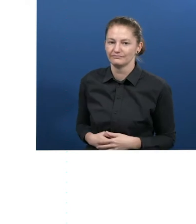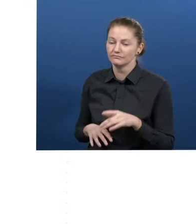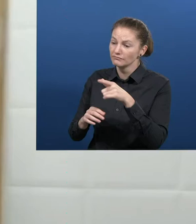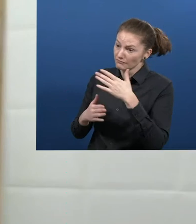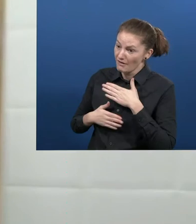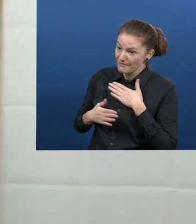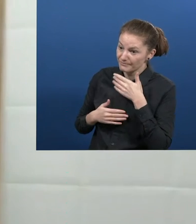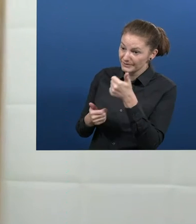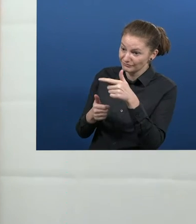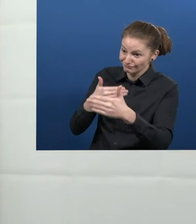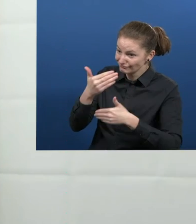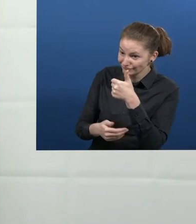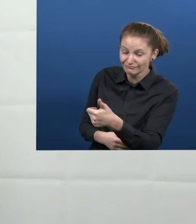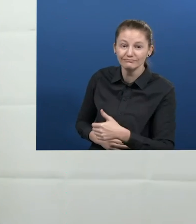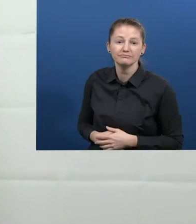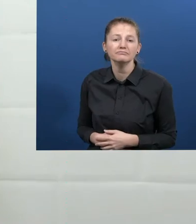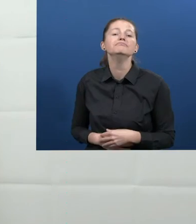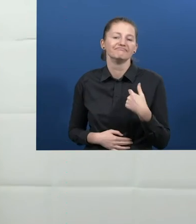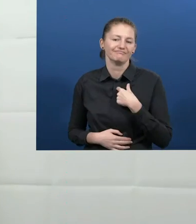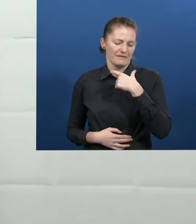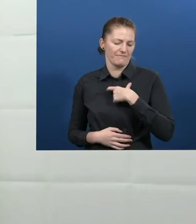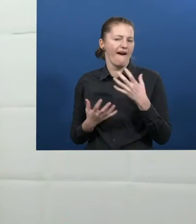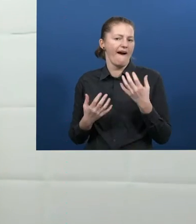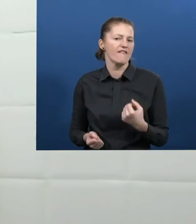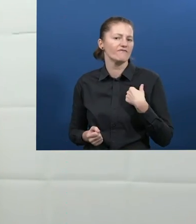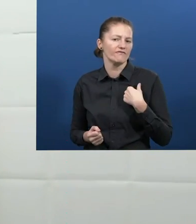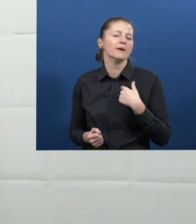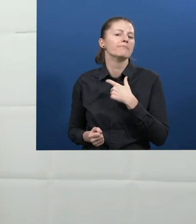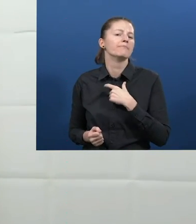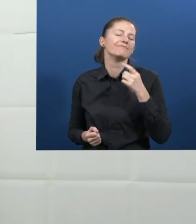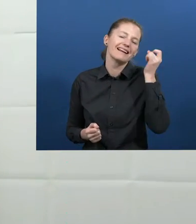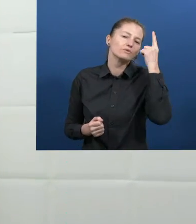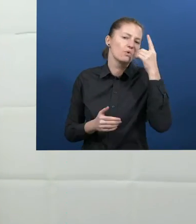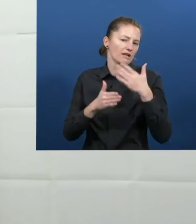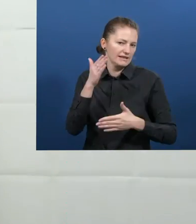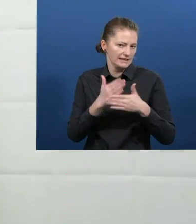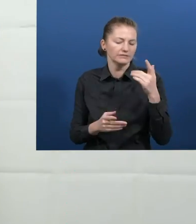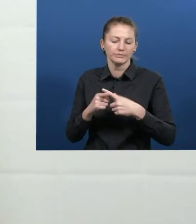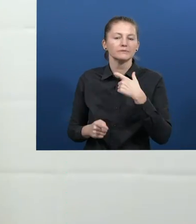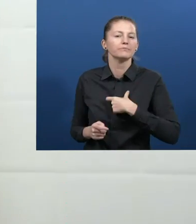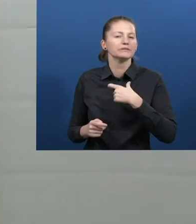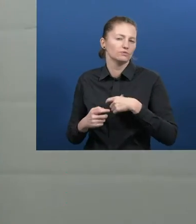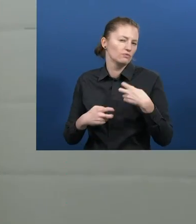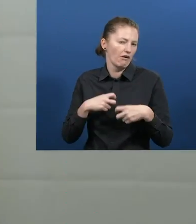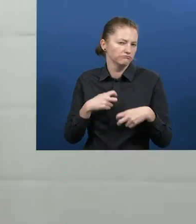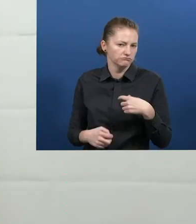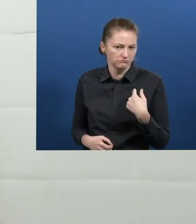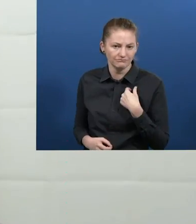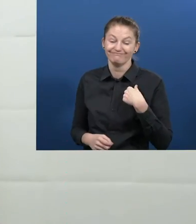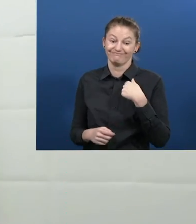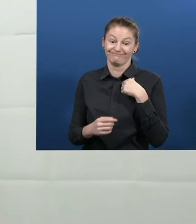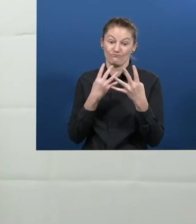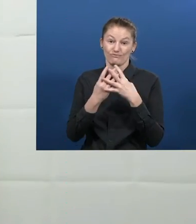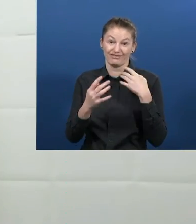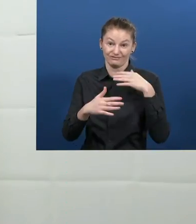Mi nombre es Felipe Fernández, tengo capacidad de intelectual límite y trastorno límite de la personalidad. Yo cuando ingresé en